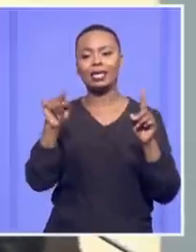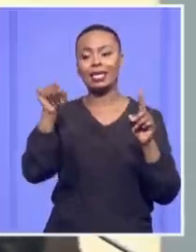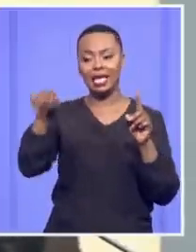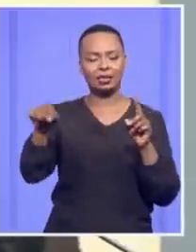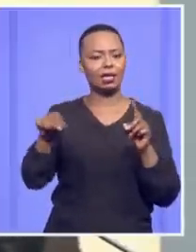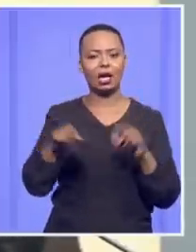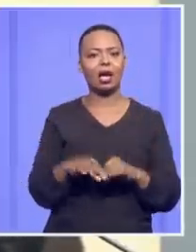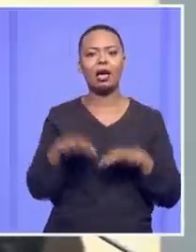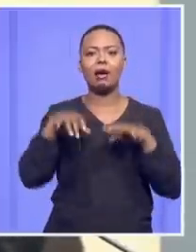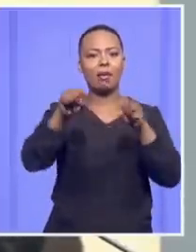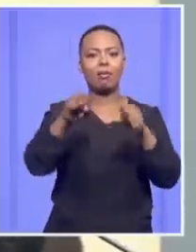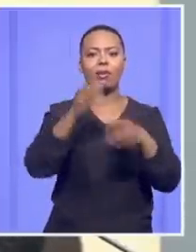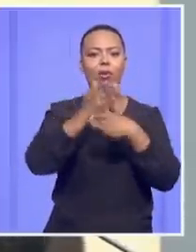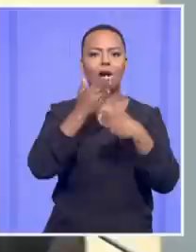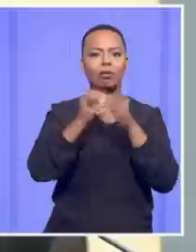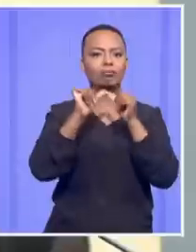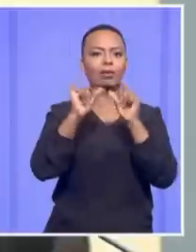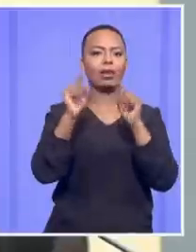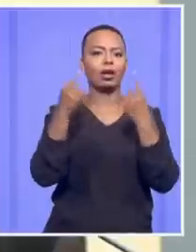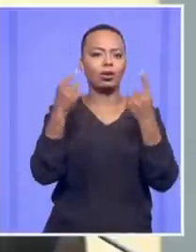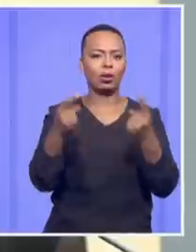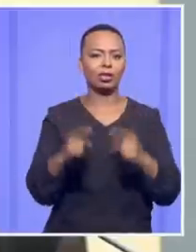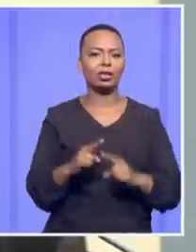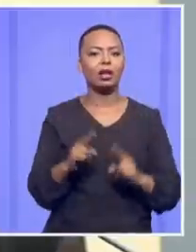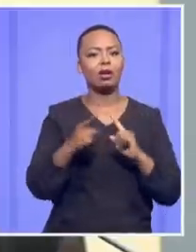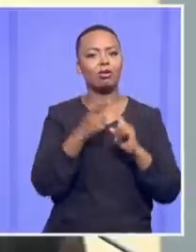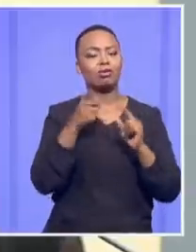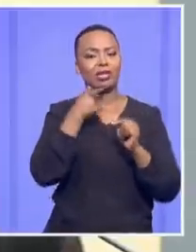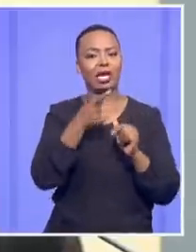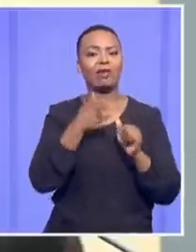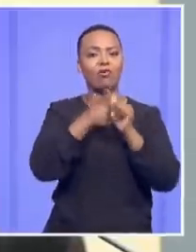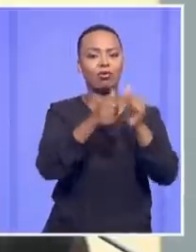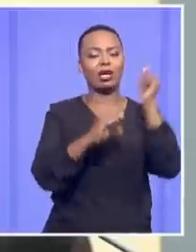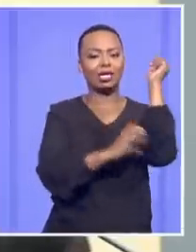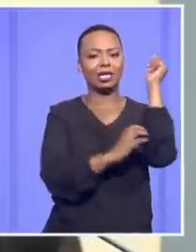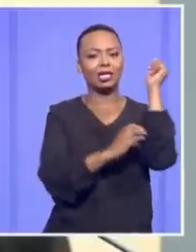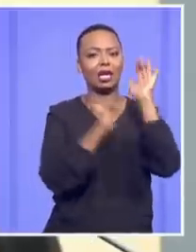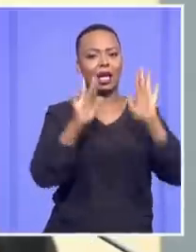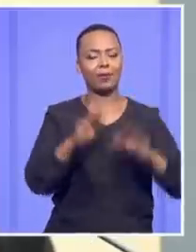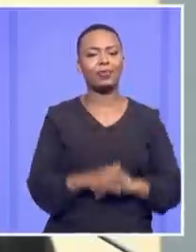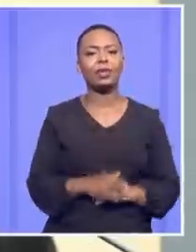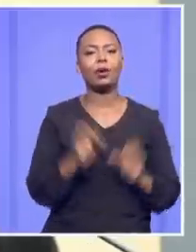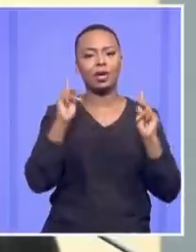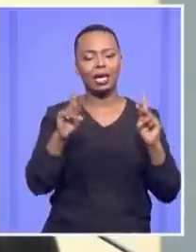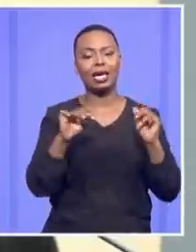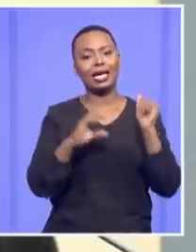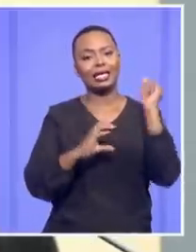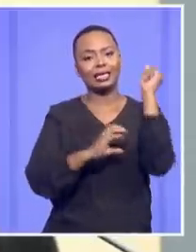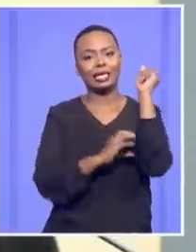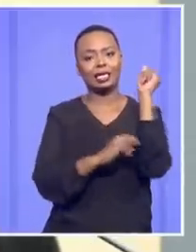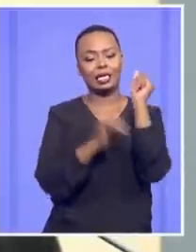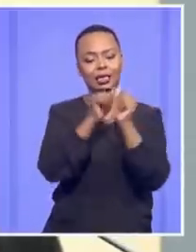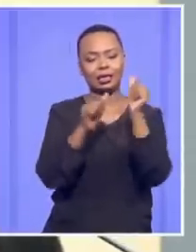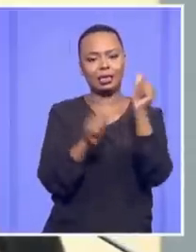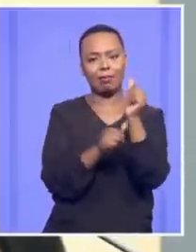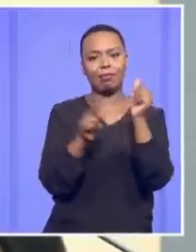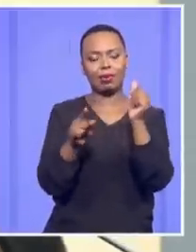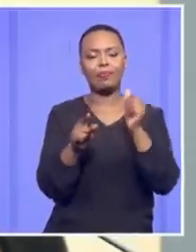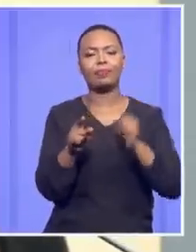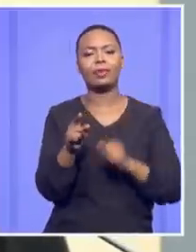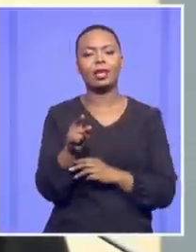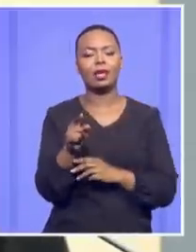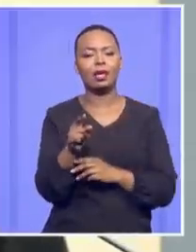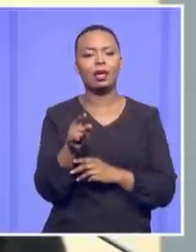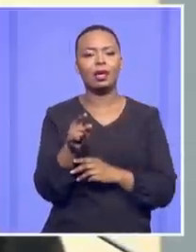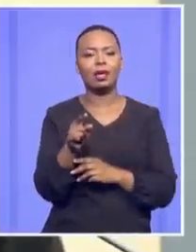would have to read it. Well, that's exactly my problem. As far as I know, this subsection and my knowledge is limited. But